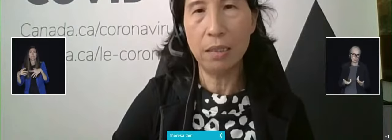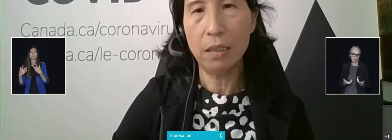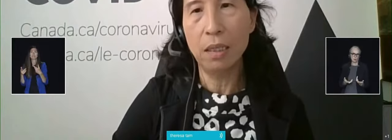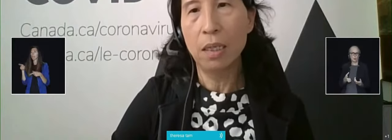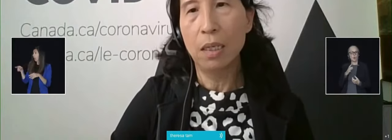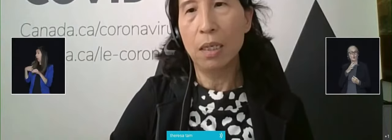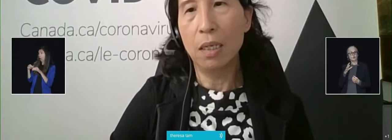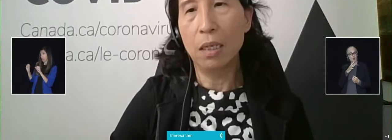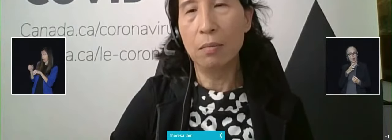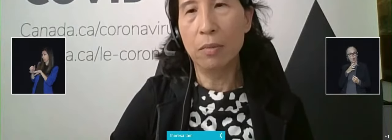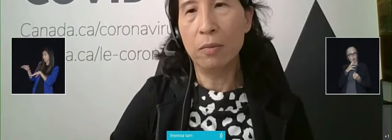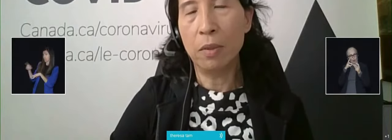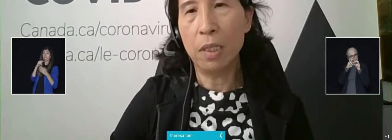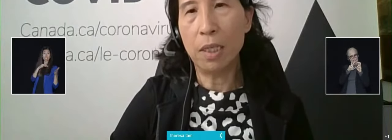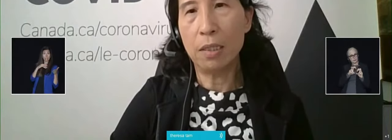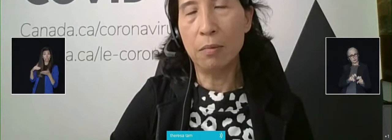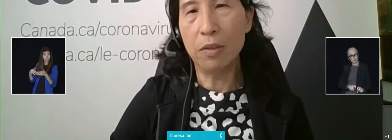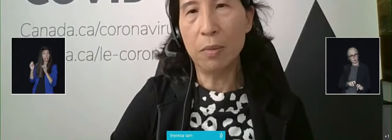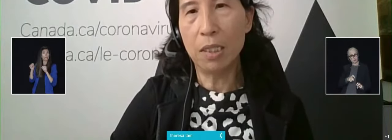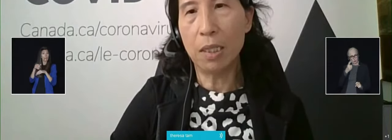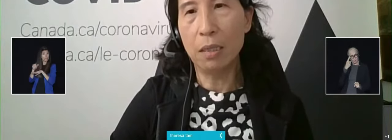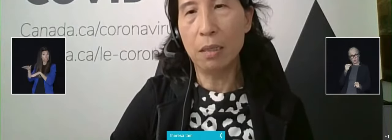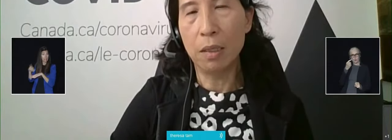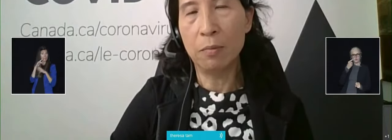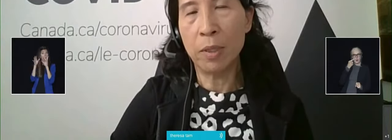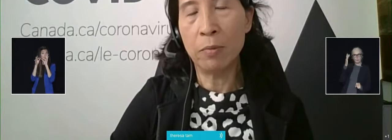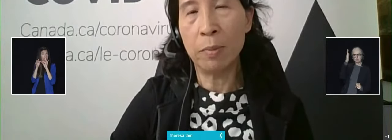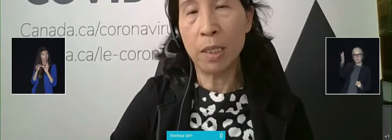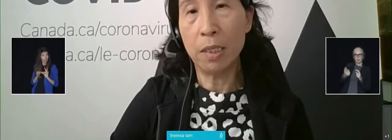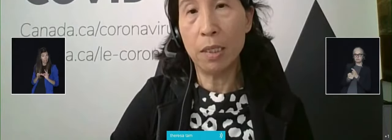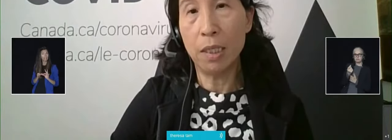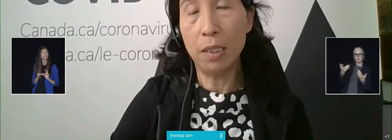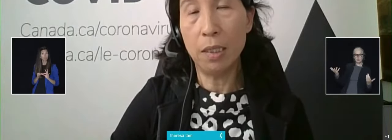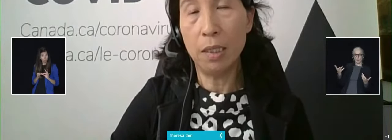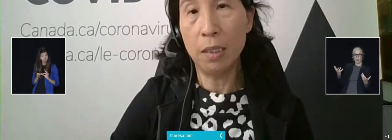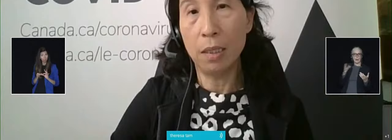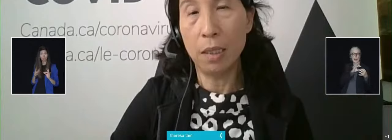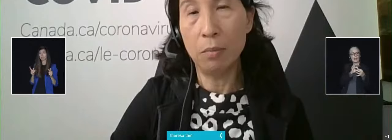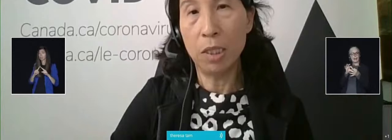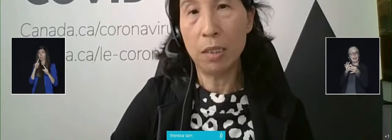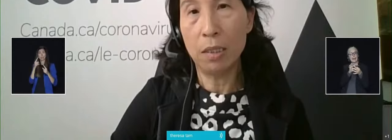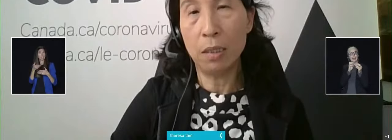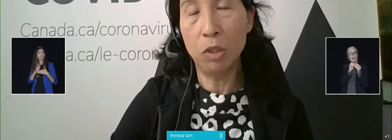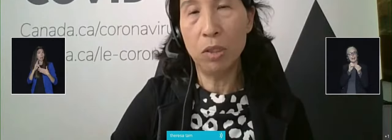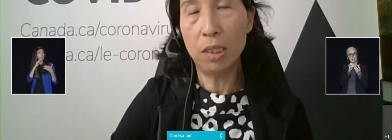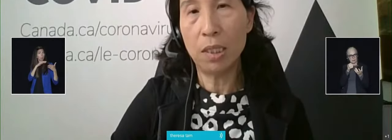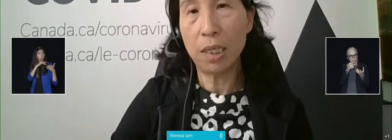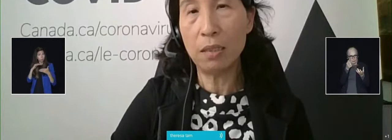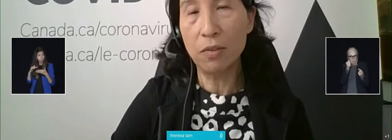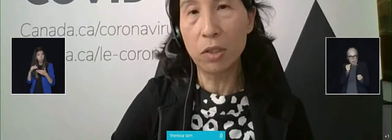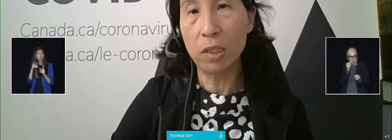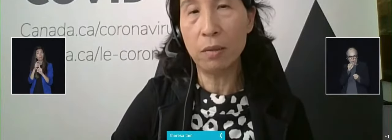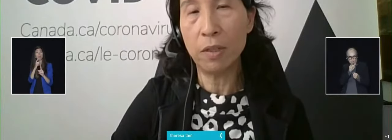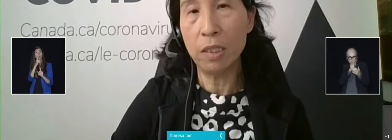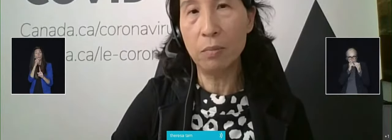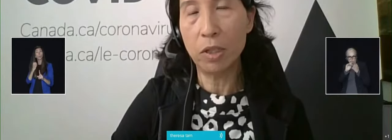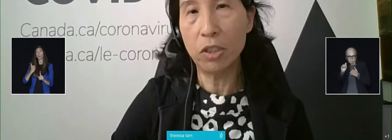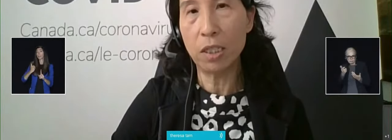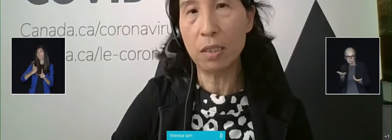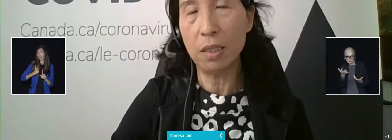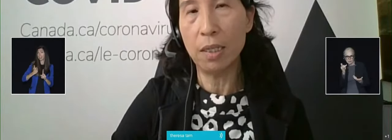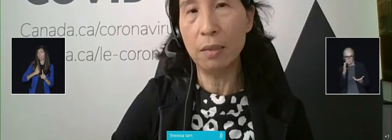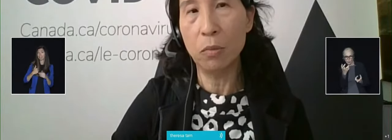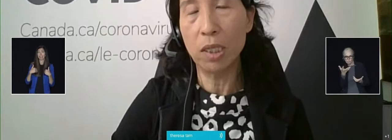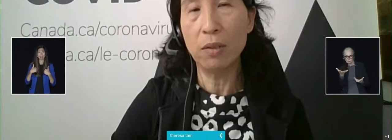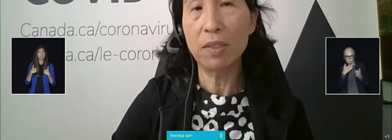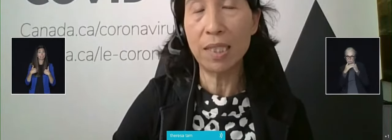send you the links. Some of them are done by the Canadian Immunity Task Force funded